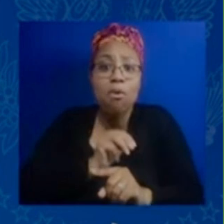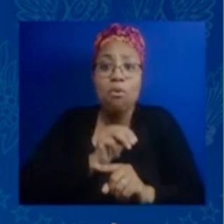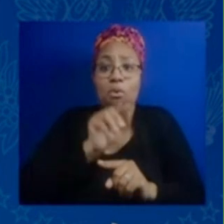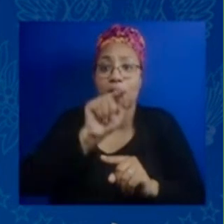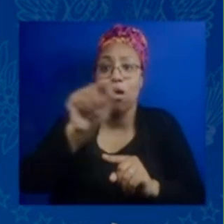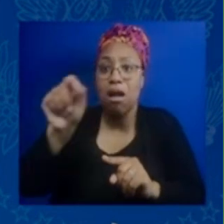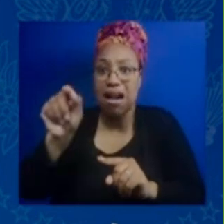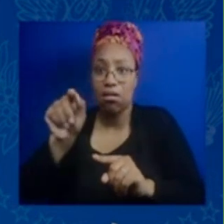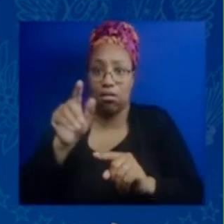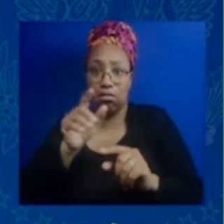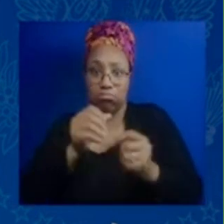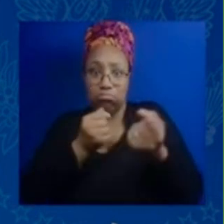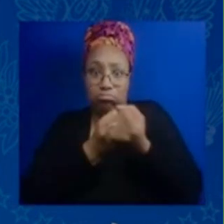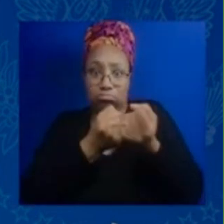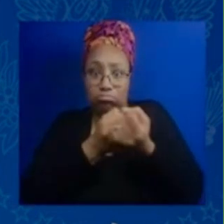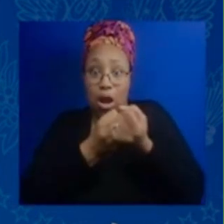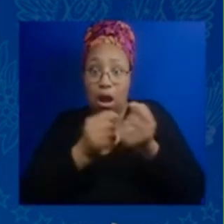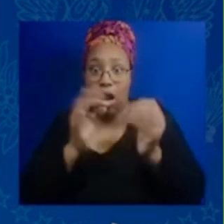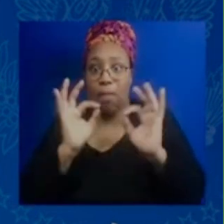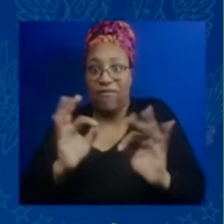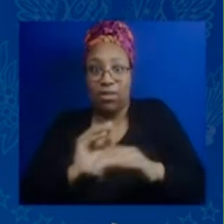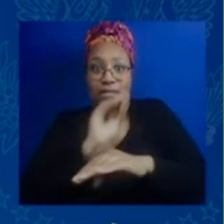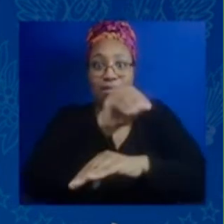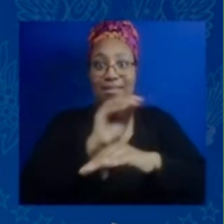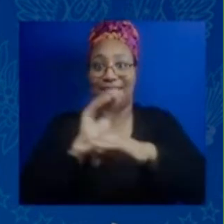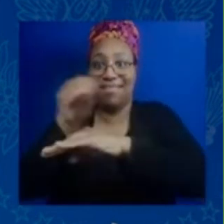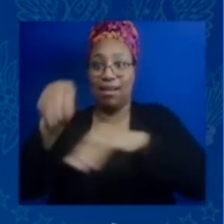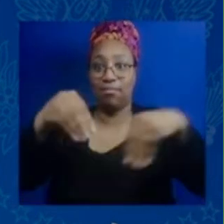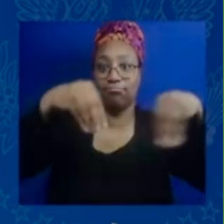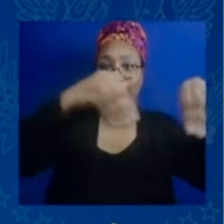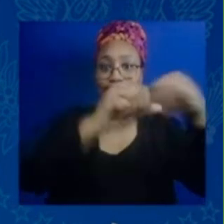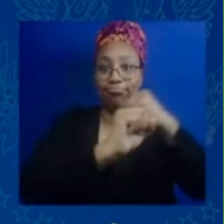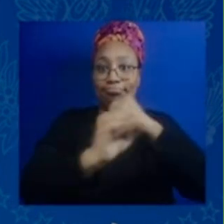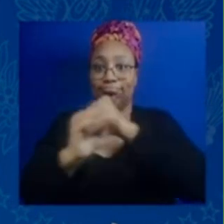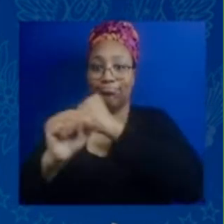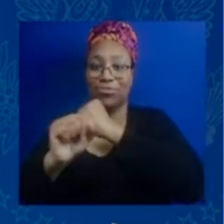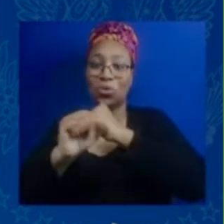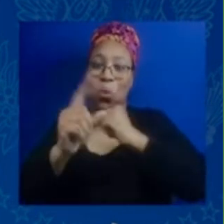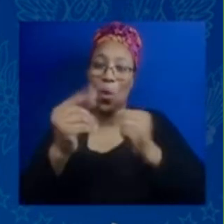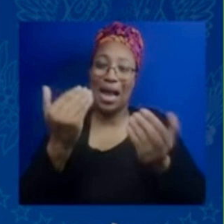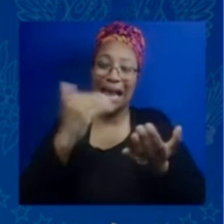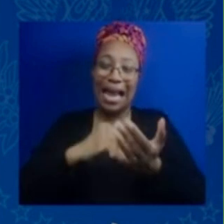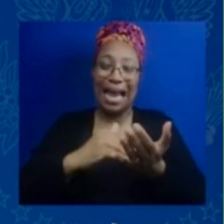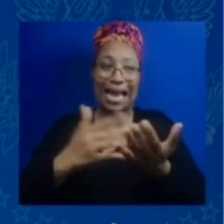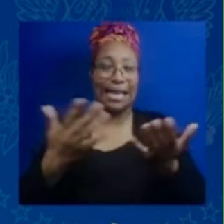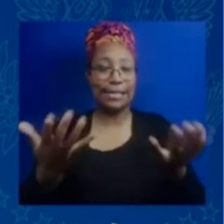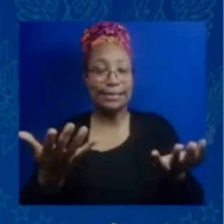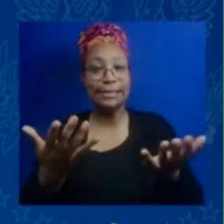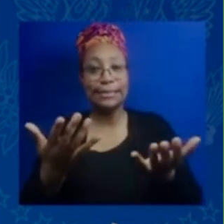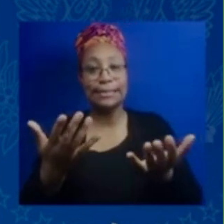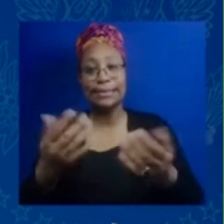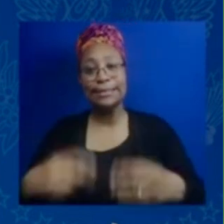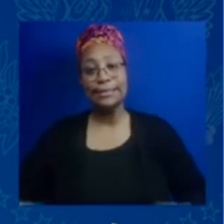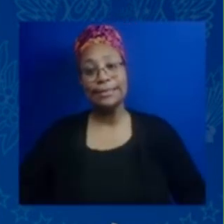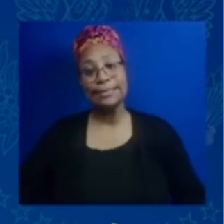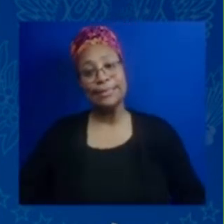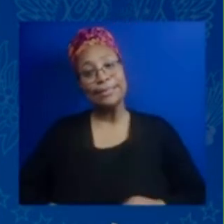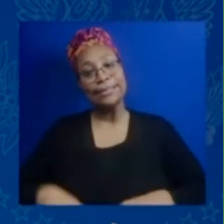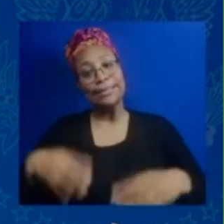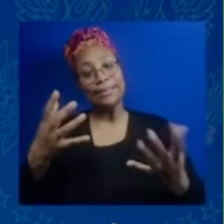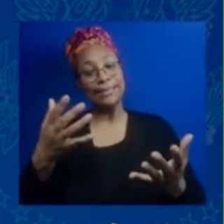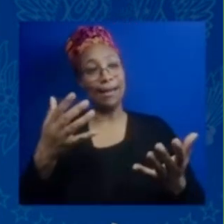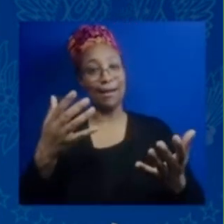had gone to zero so when the economy was stimulated when the world opened back up we had another lifeline